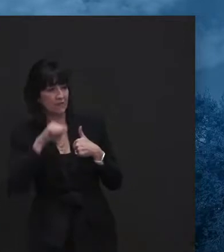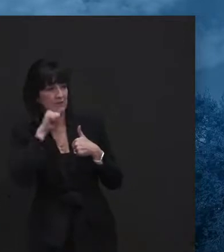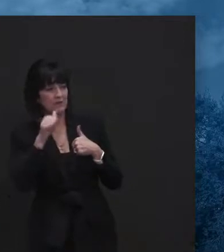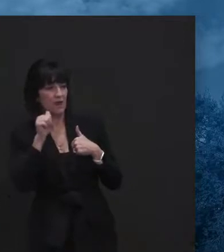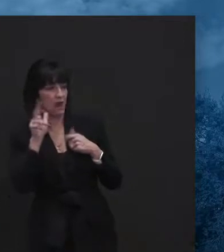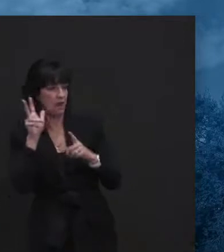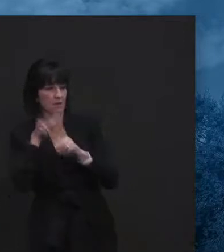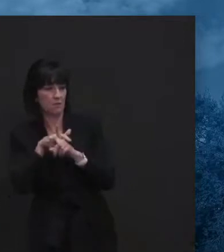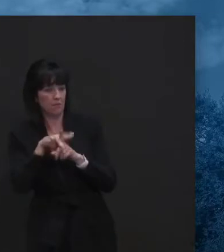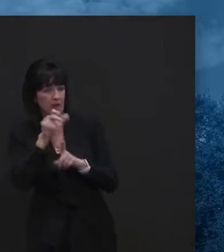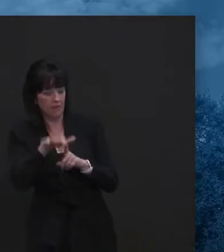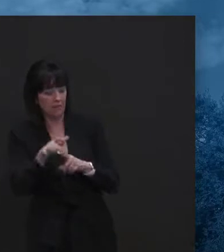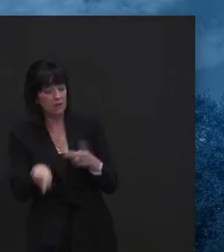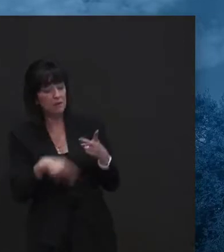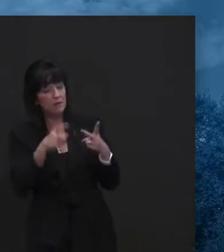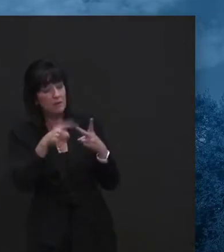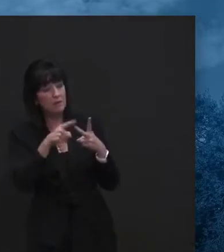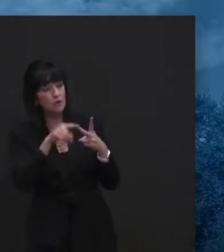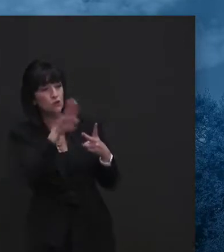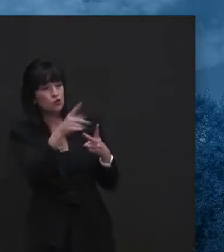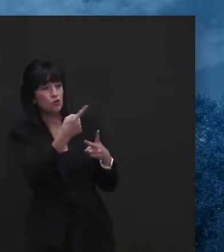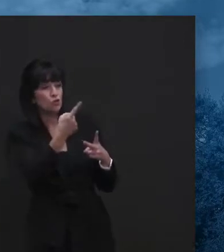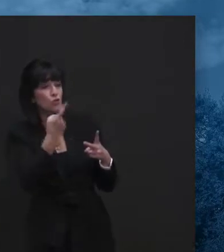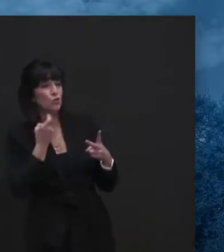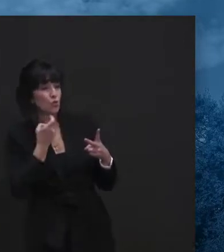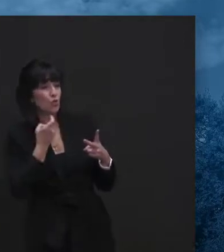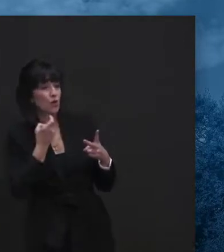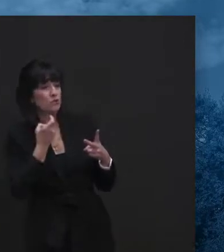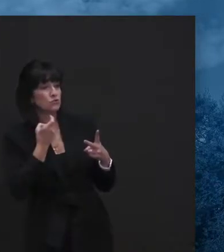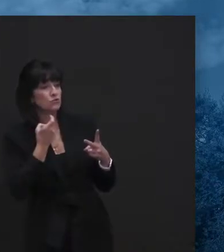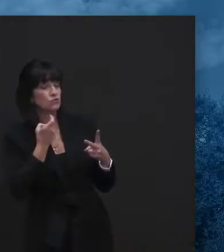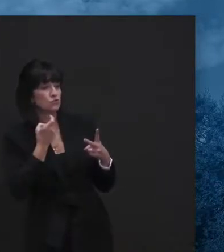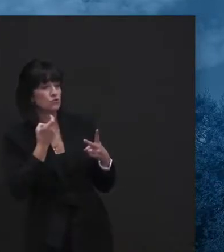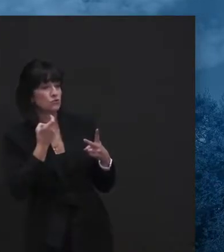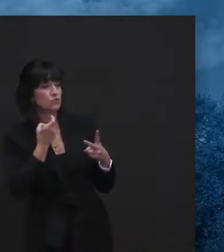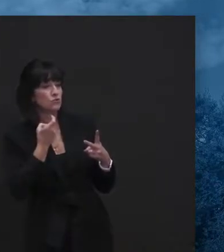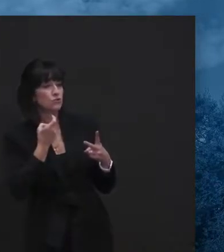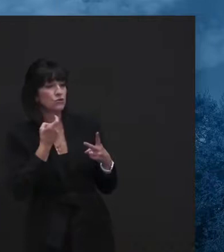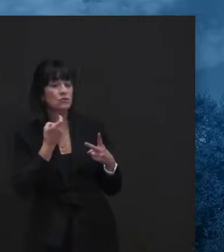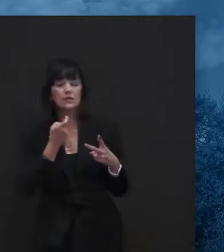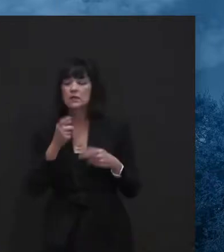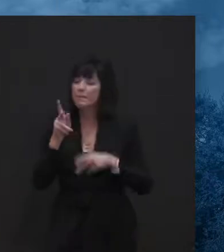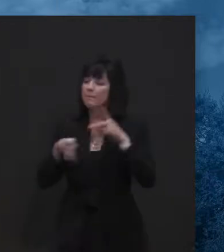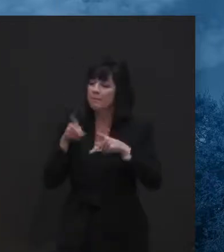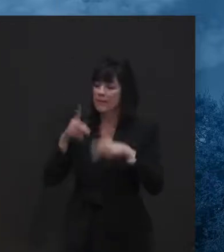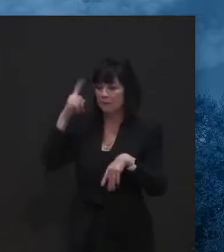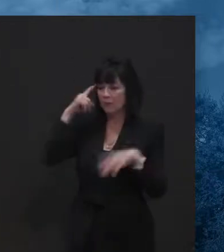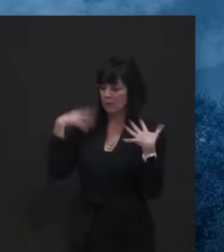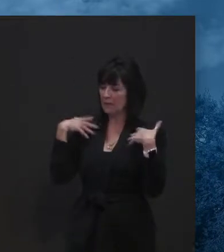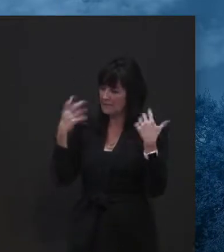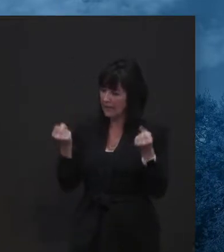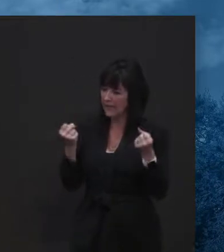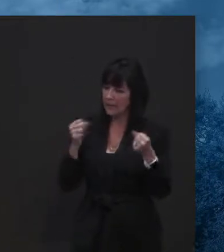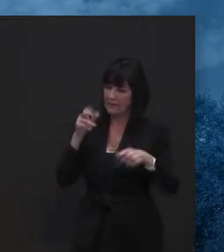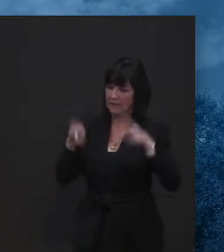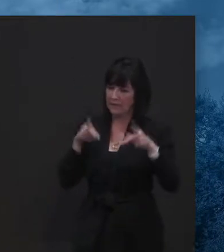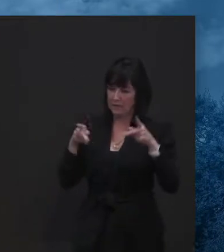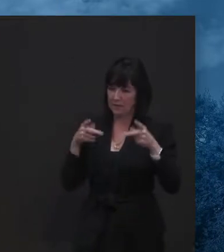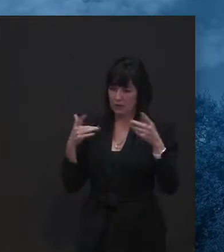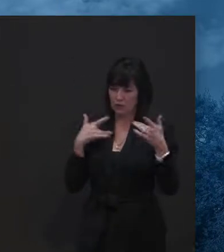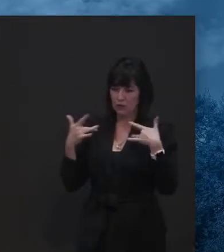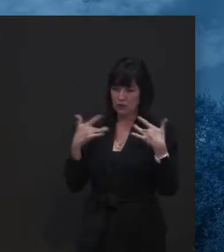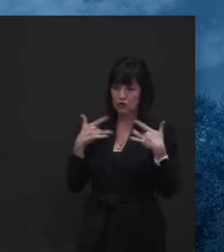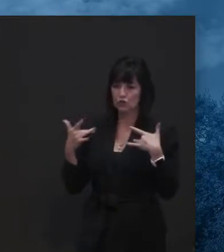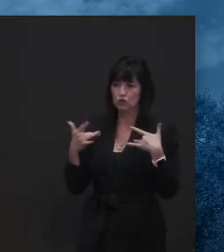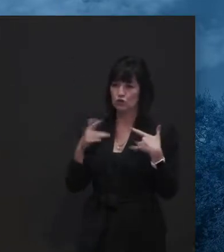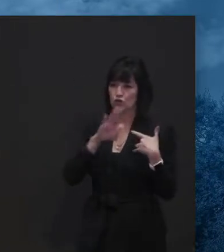So to your second question, which was people's mental health. you have a message for people who are concerned about mental health being very